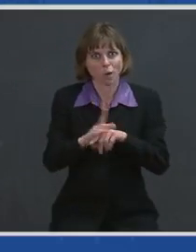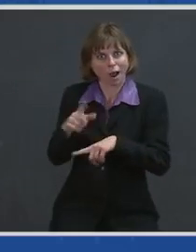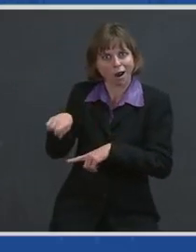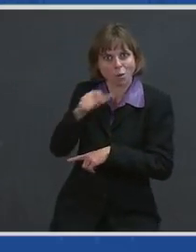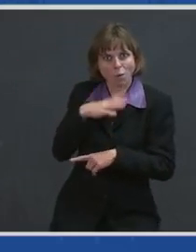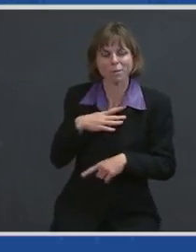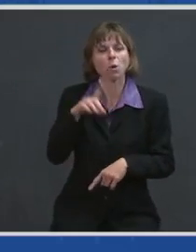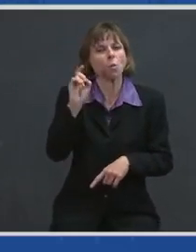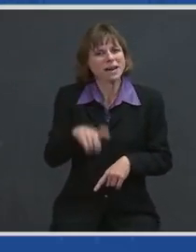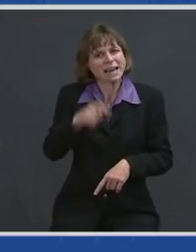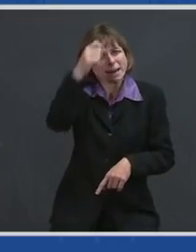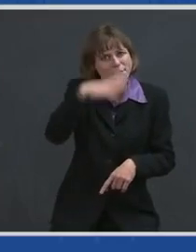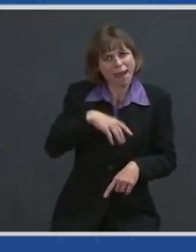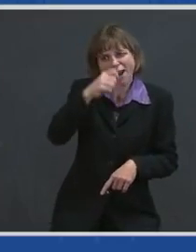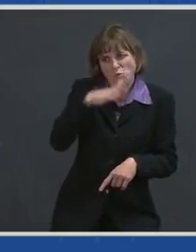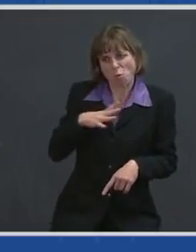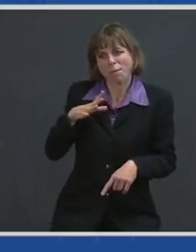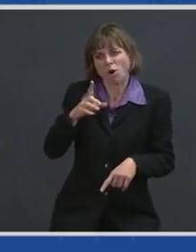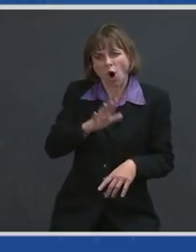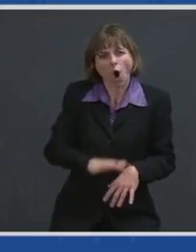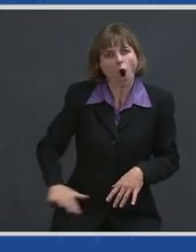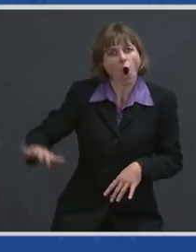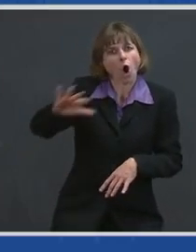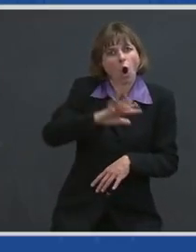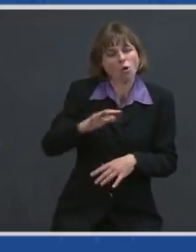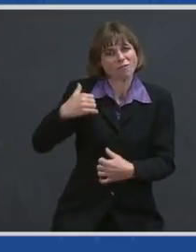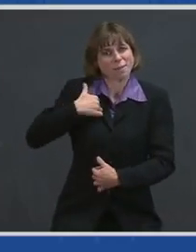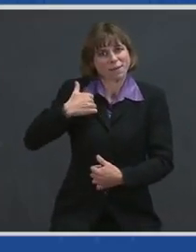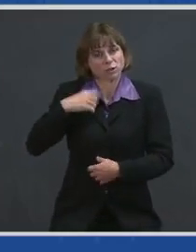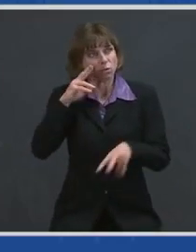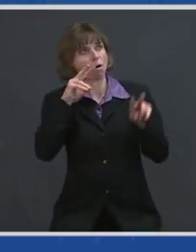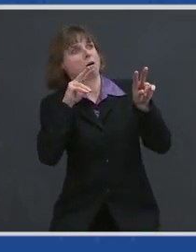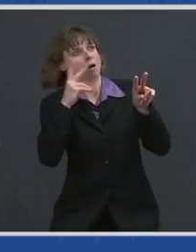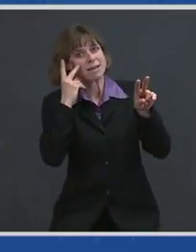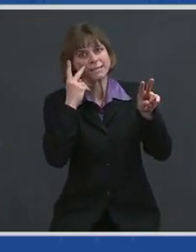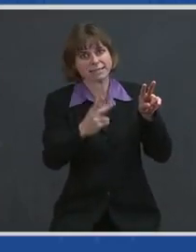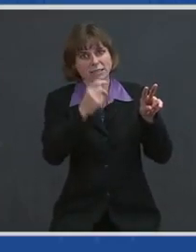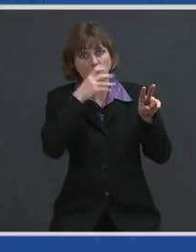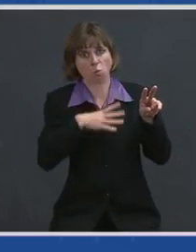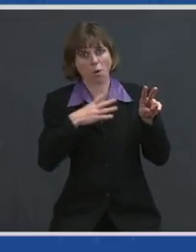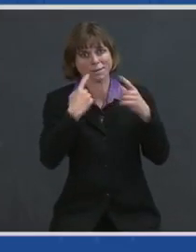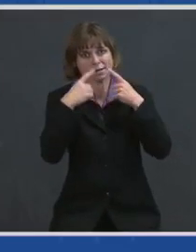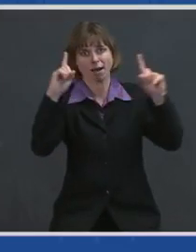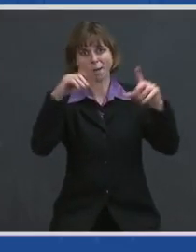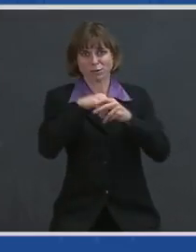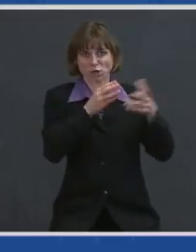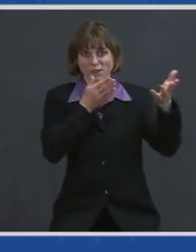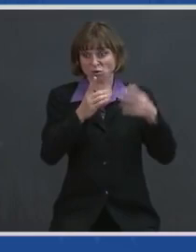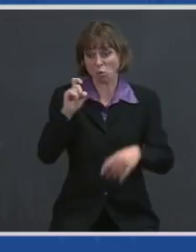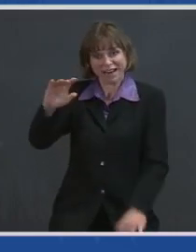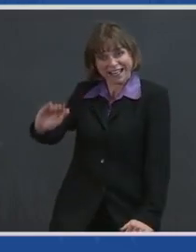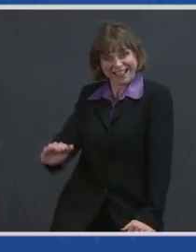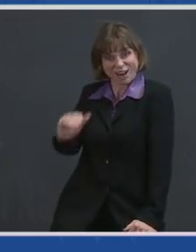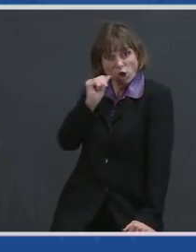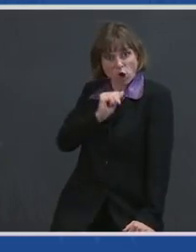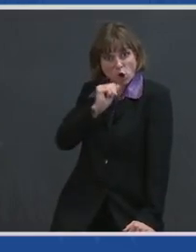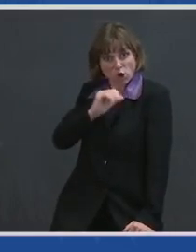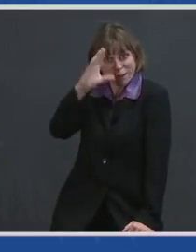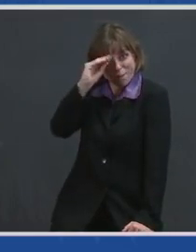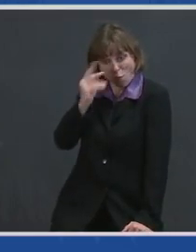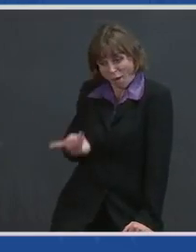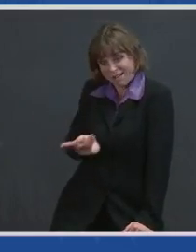to see and celebrate women's accomplishments and leadership in the services. We need little girls and boys, both,